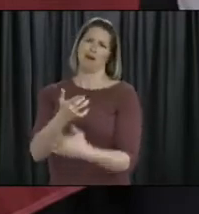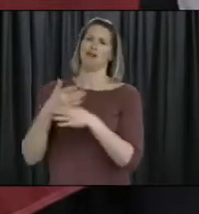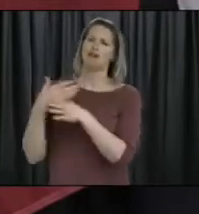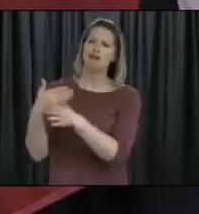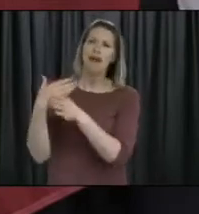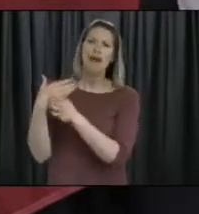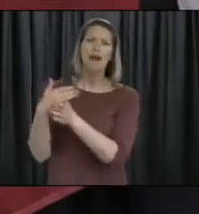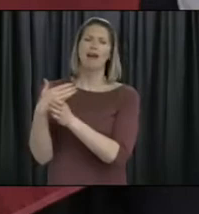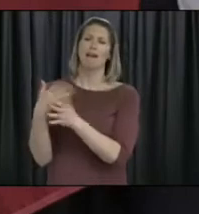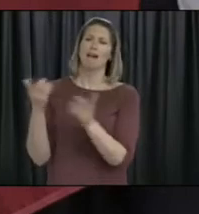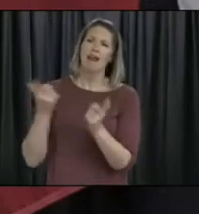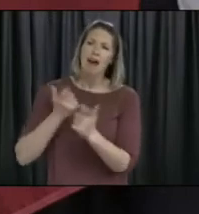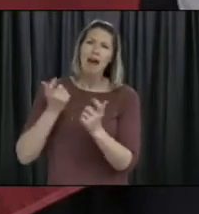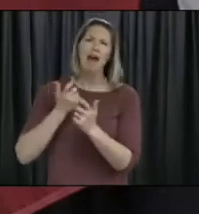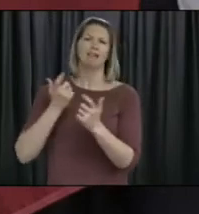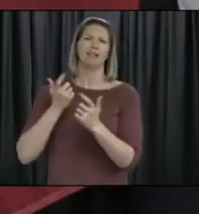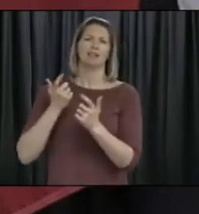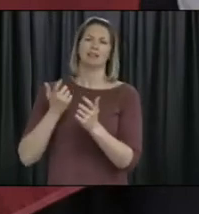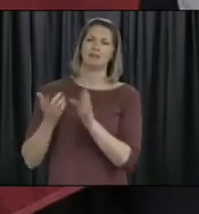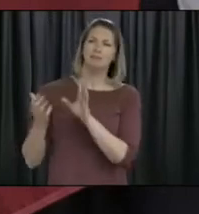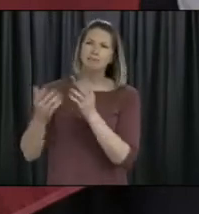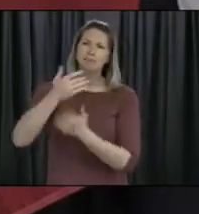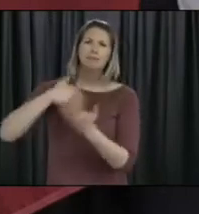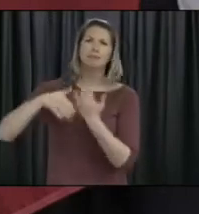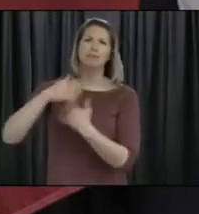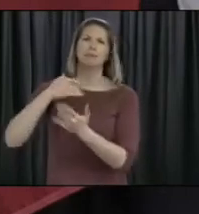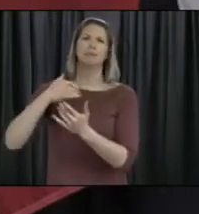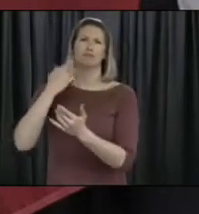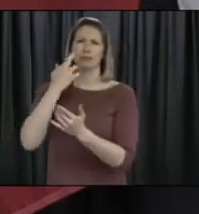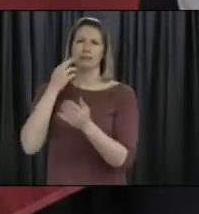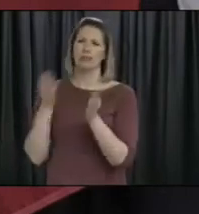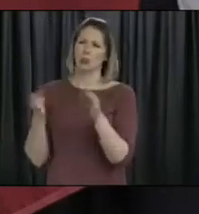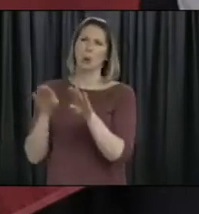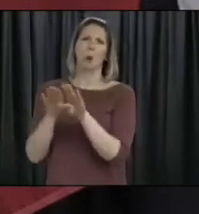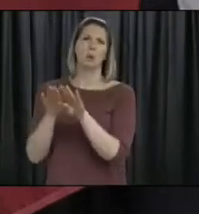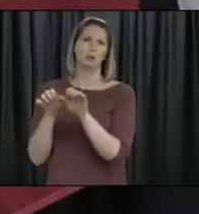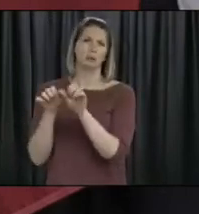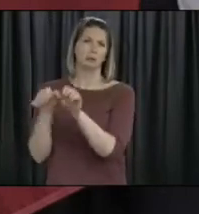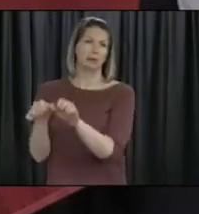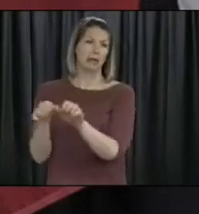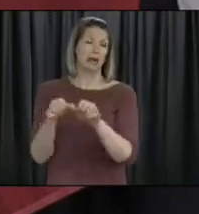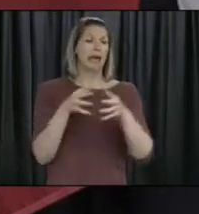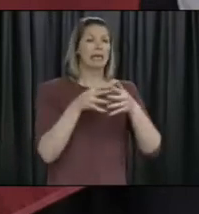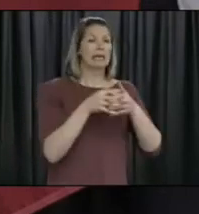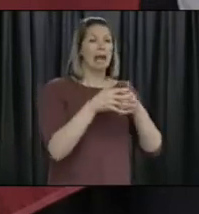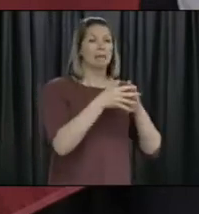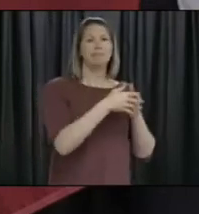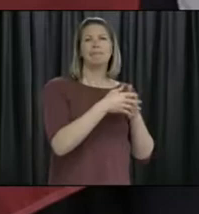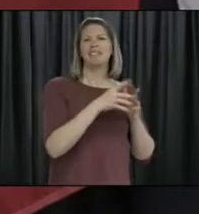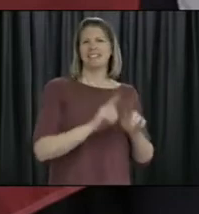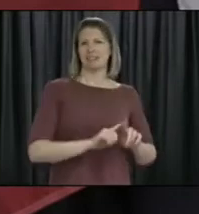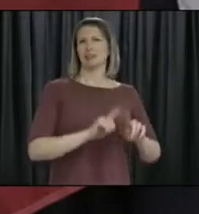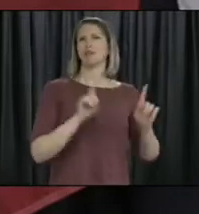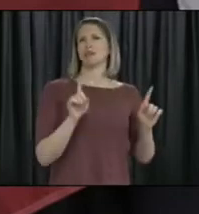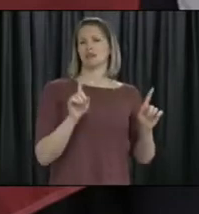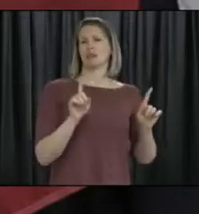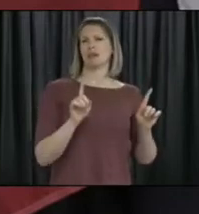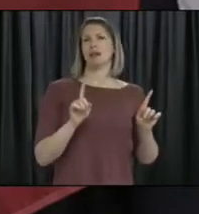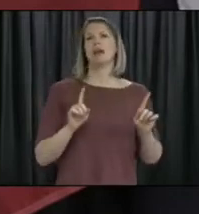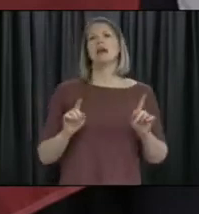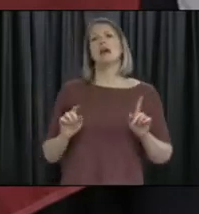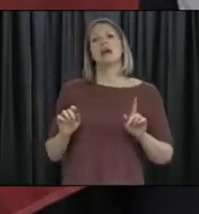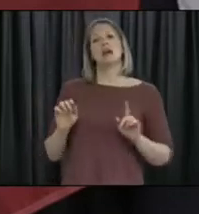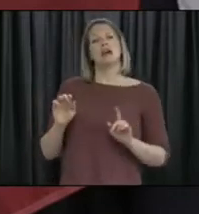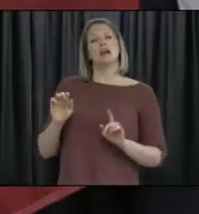also to unite families. But, you know, underlining and underpinning every decision that the chief medical officer and her team has been making